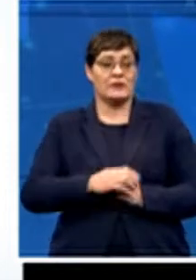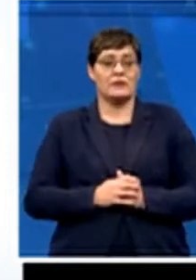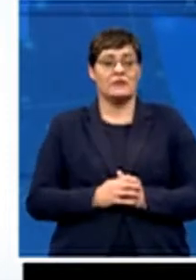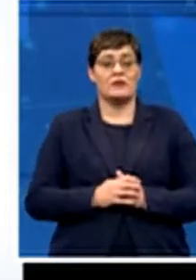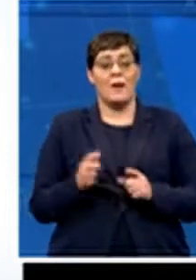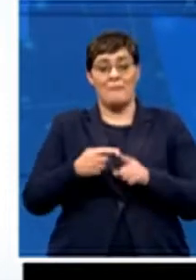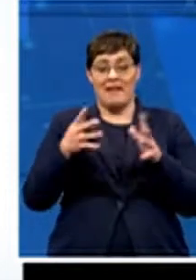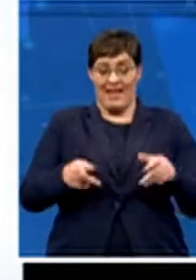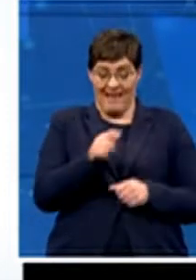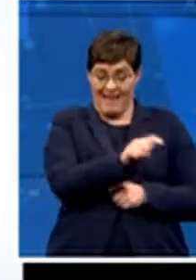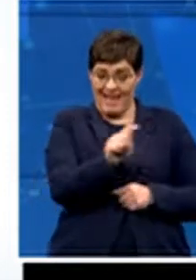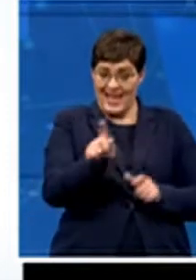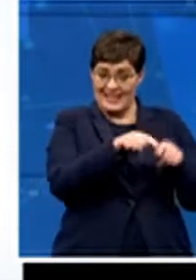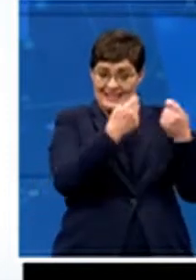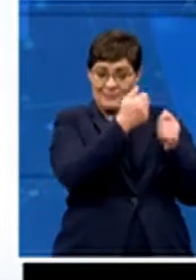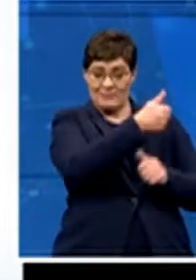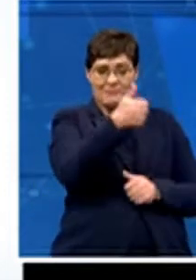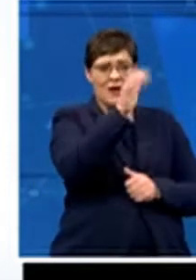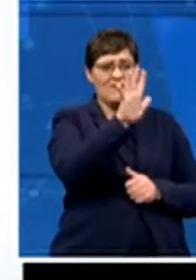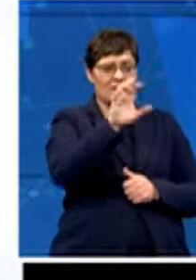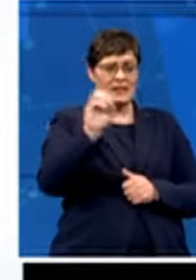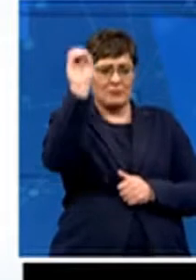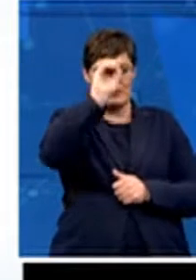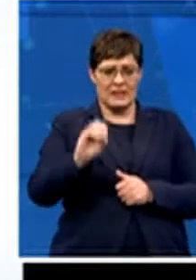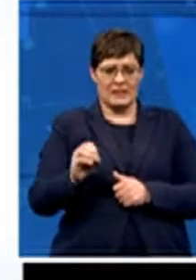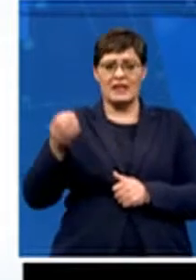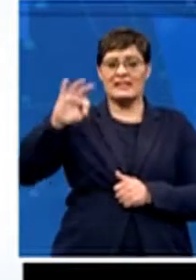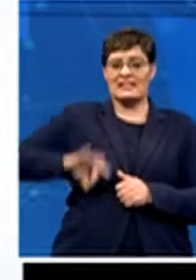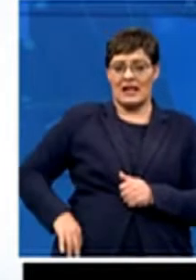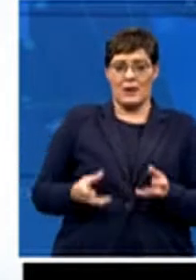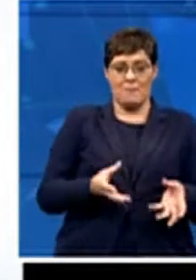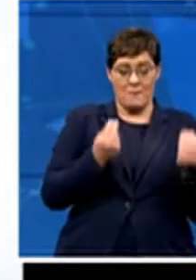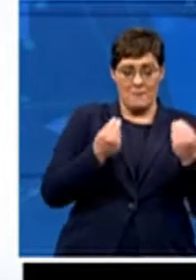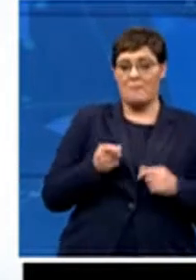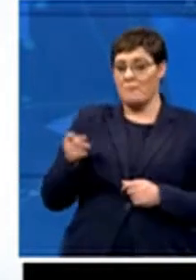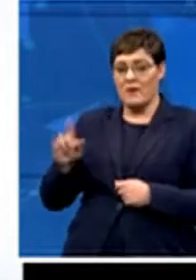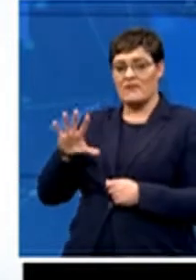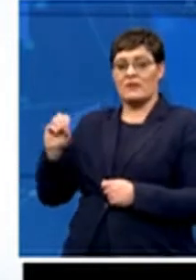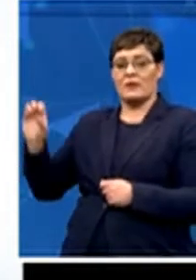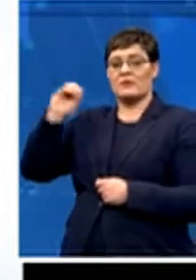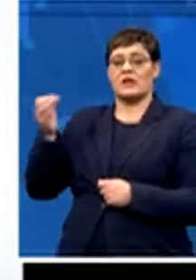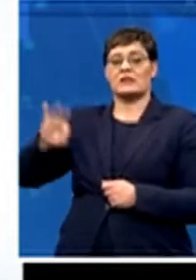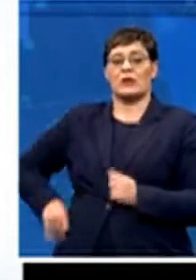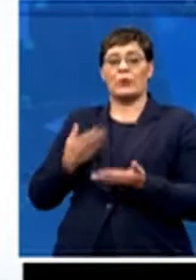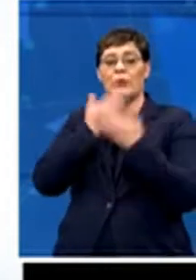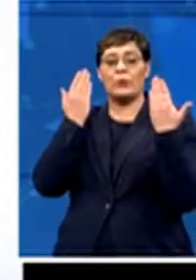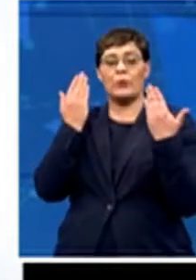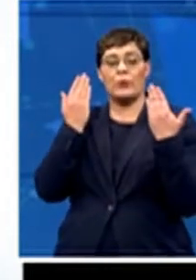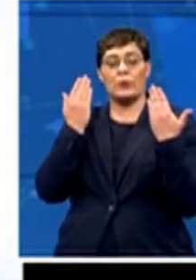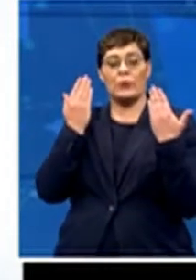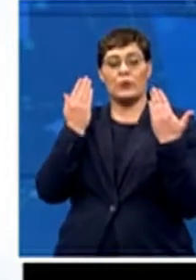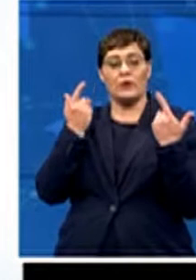50% of them were paid a salary and 50% weren't. And that was not necessarily ethnically different, but